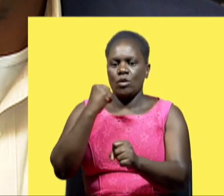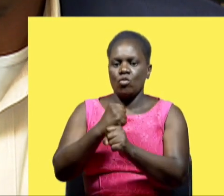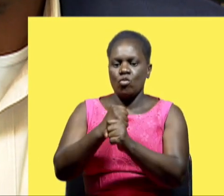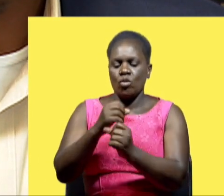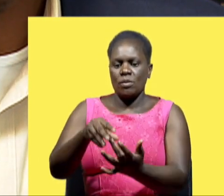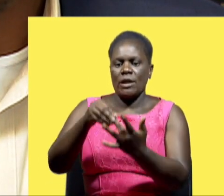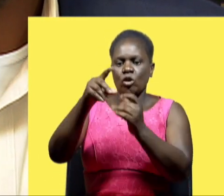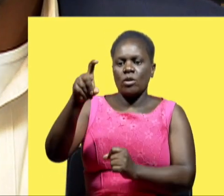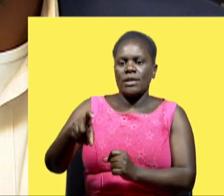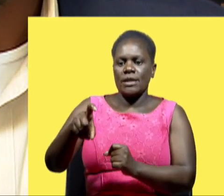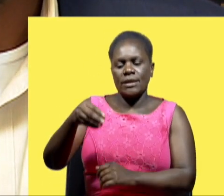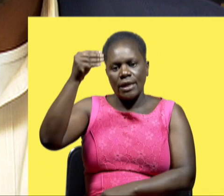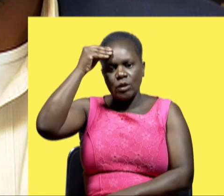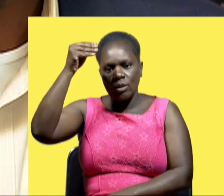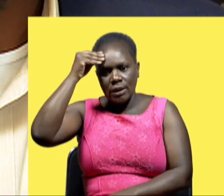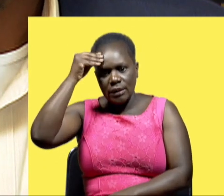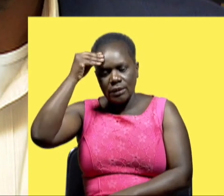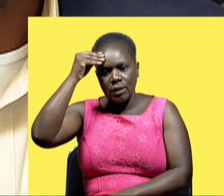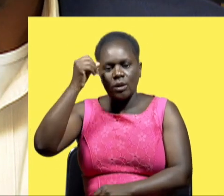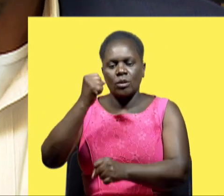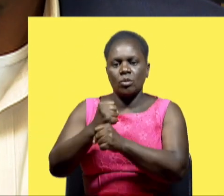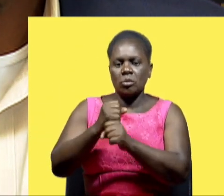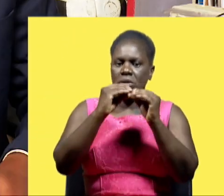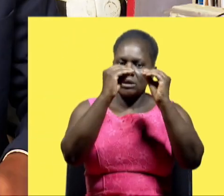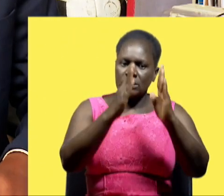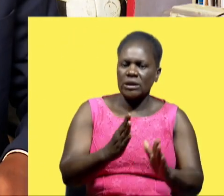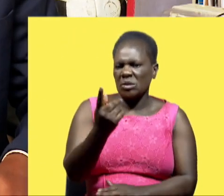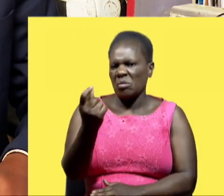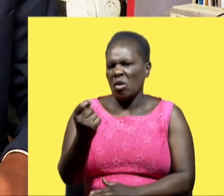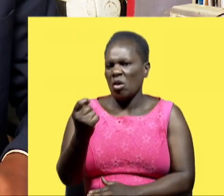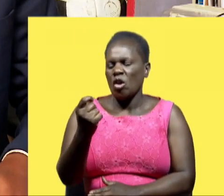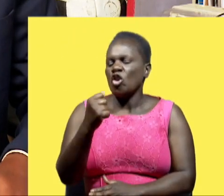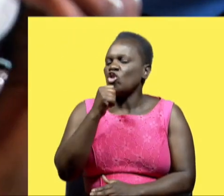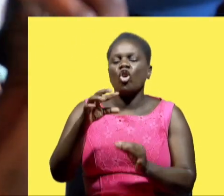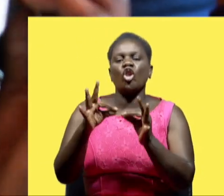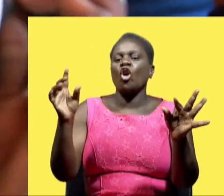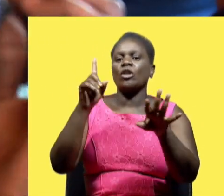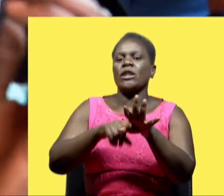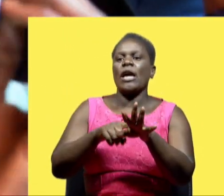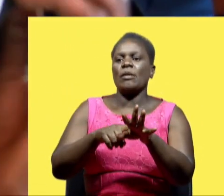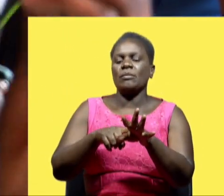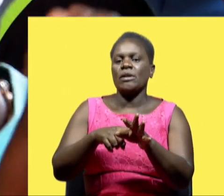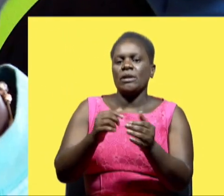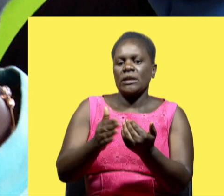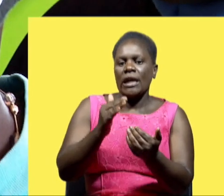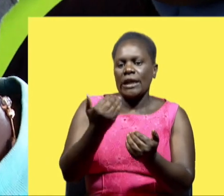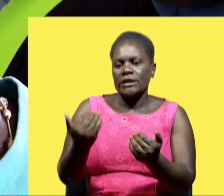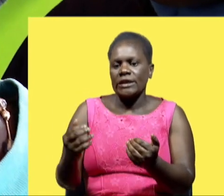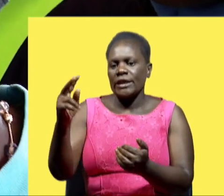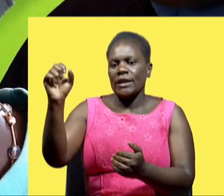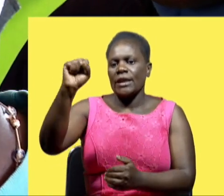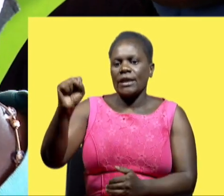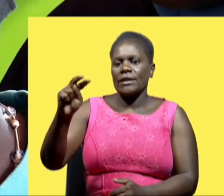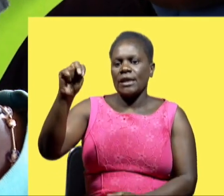special needs education. I did some teaching but not for a very long time handling children with special needs